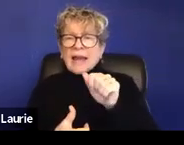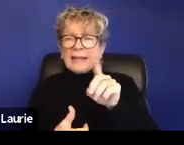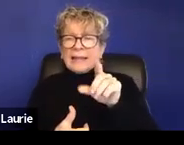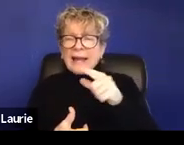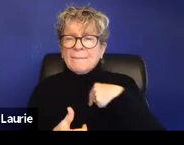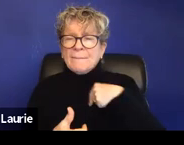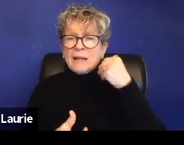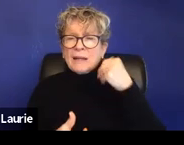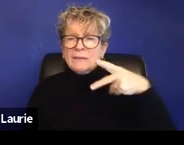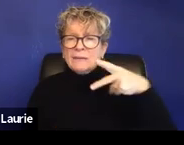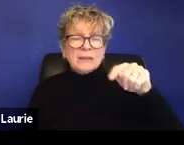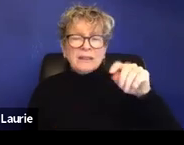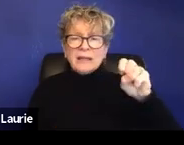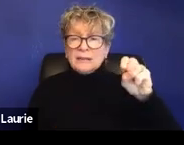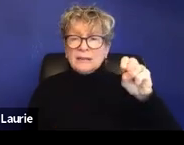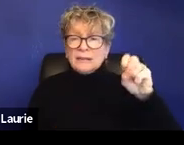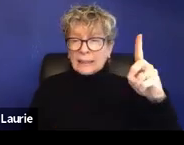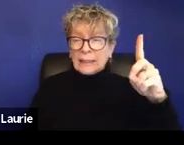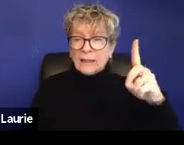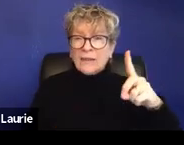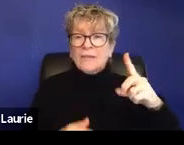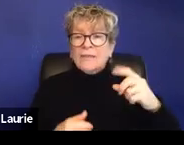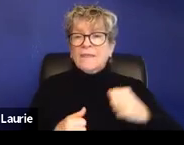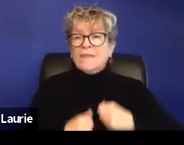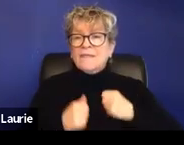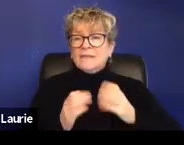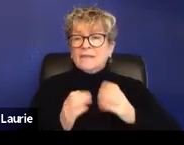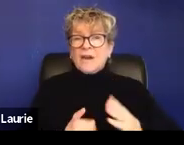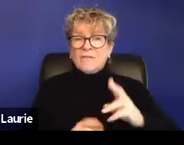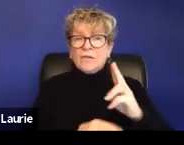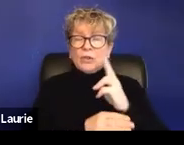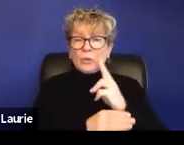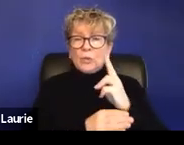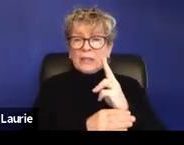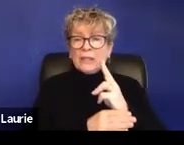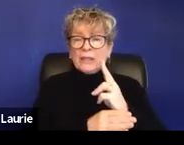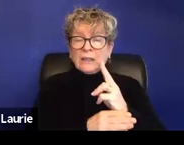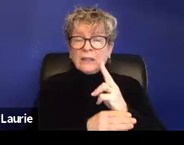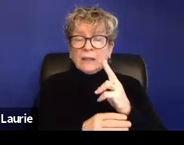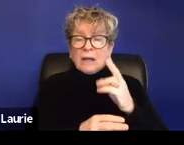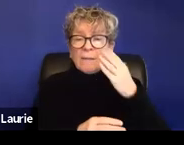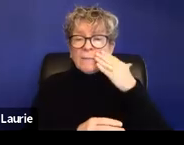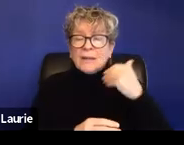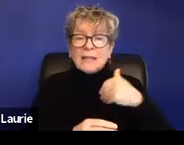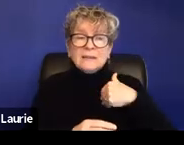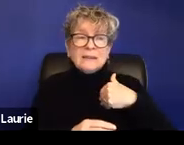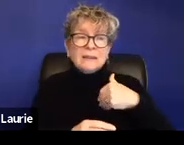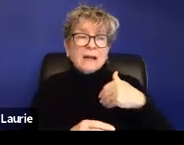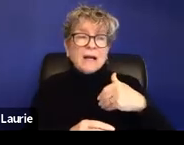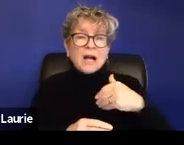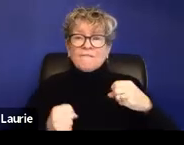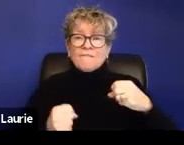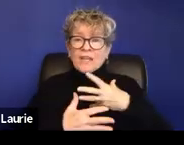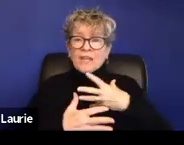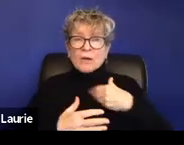is, um, experiencing. So using my client and her fear of waiting late at night at the bus stop, I mean,